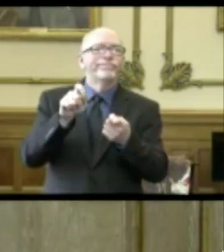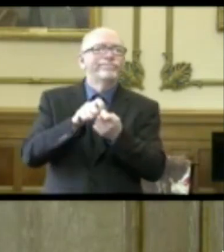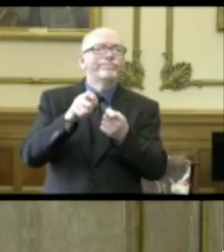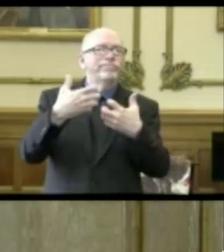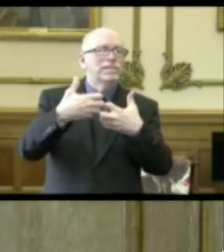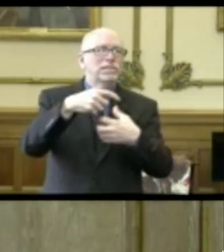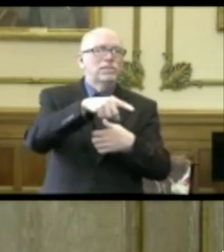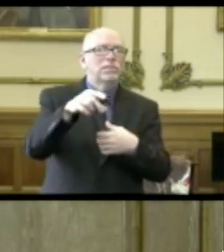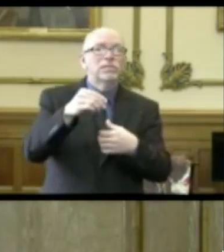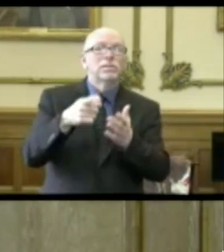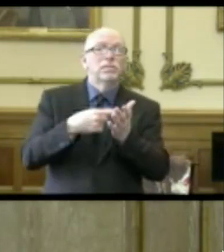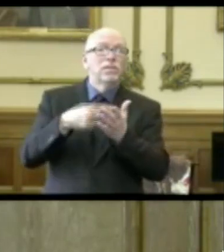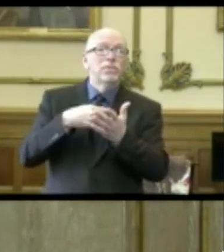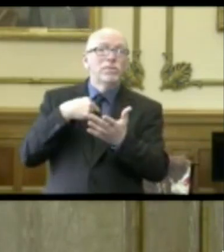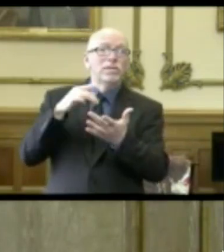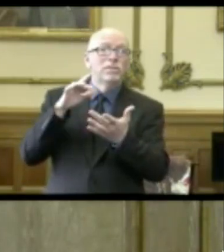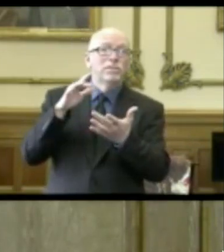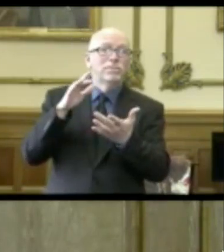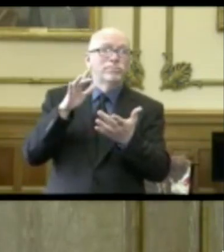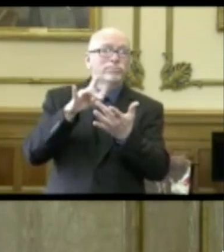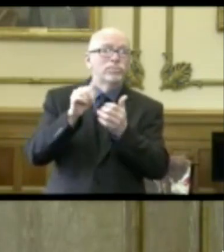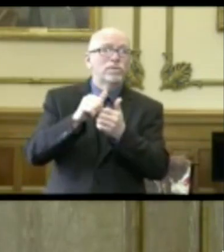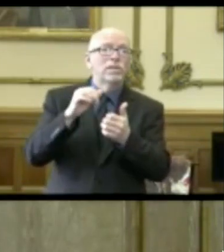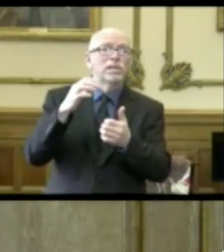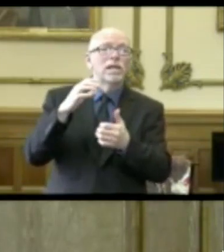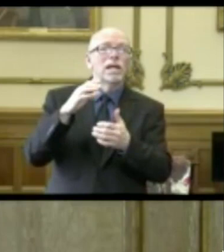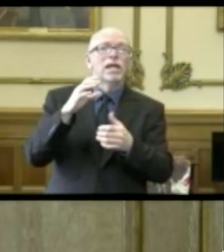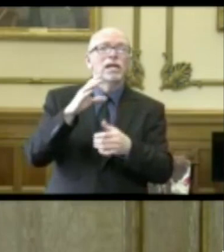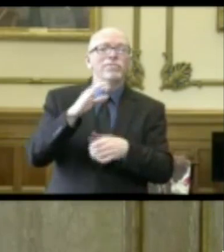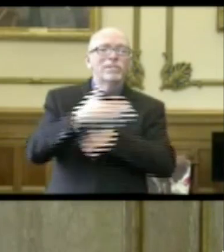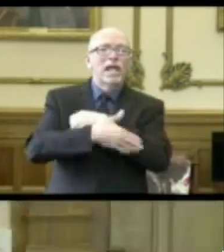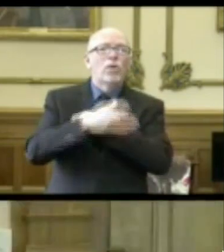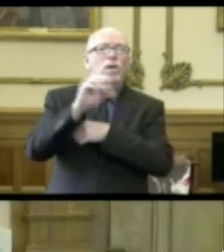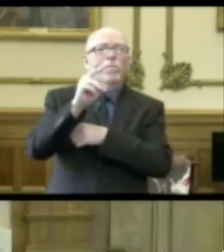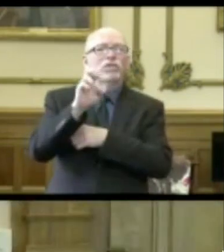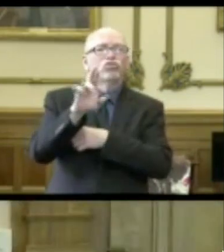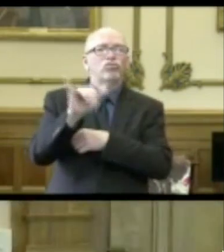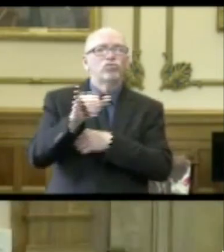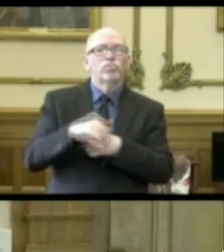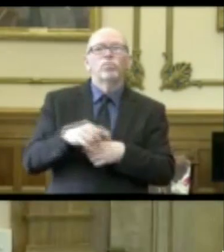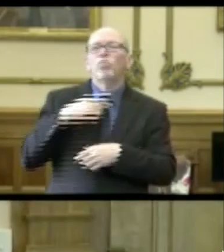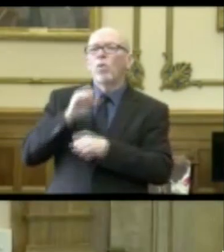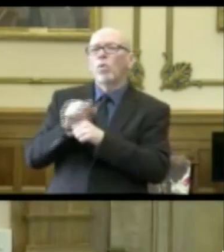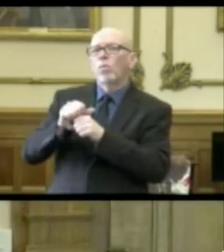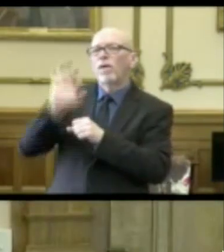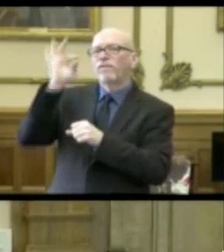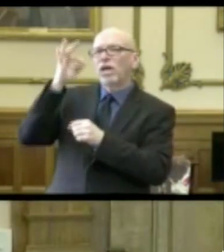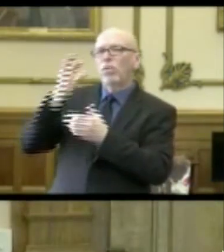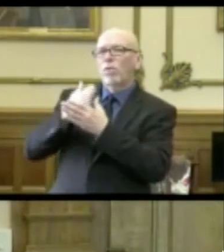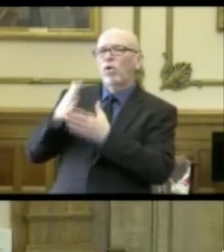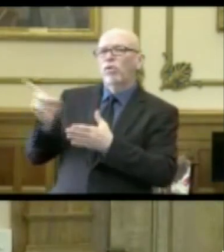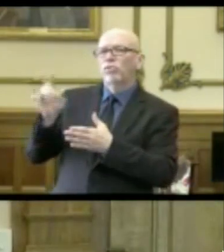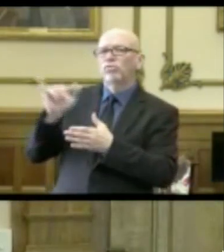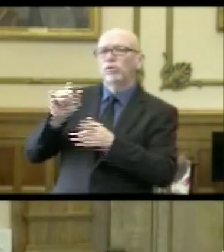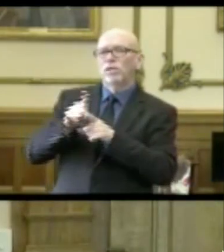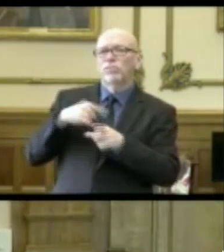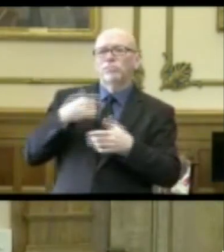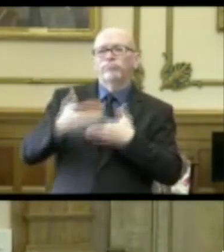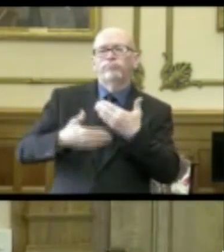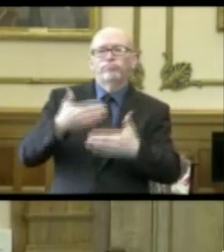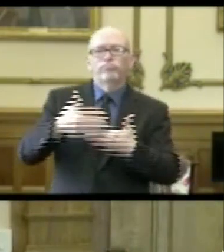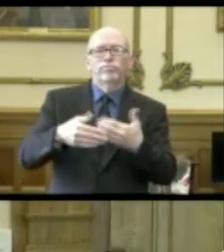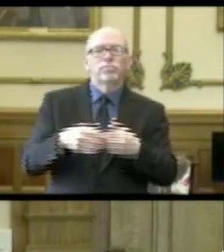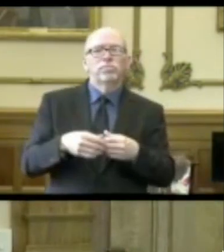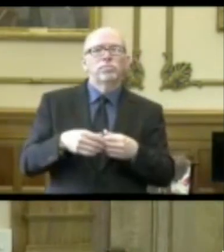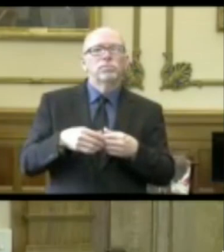and in some cases the county commissioners. And we'll continue to work with our federal partners as progress is made.